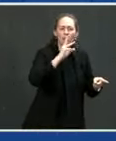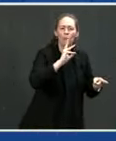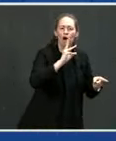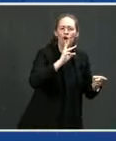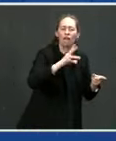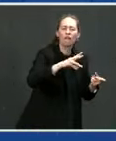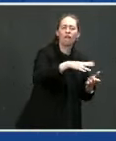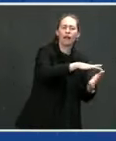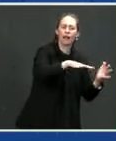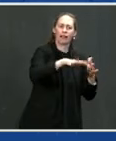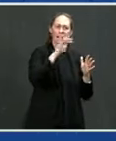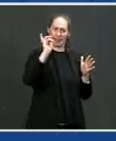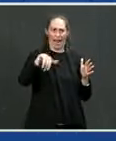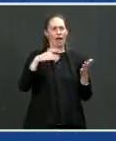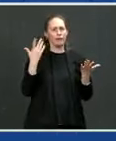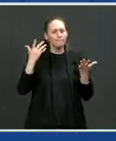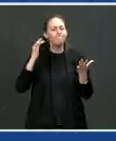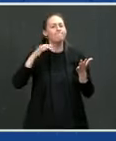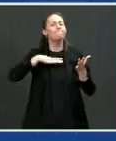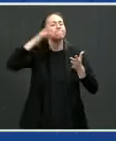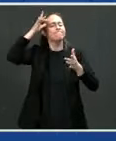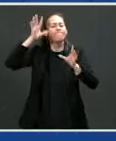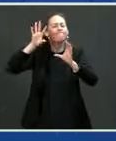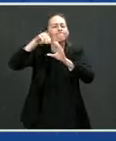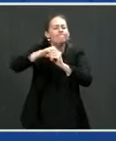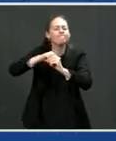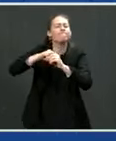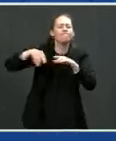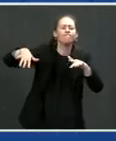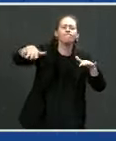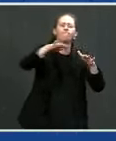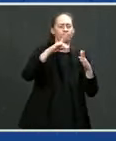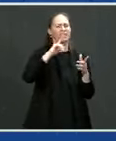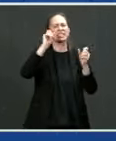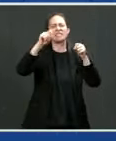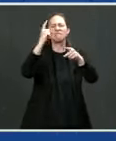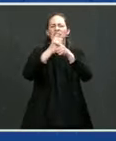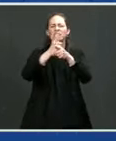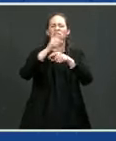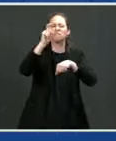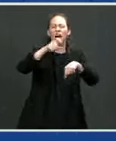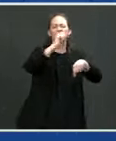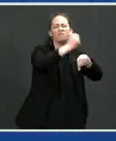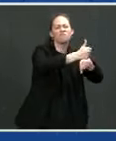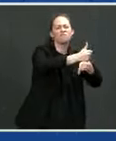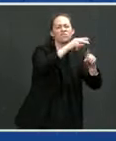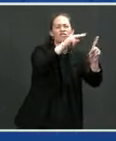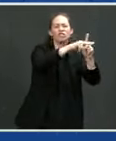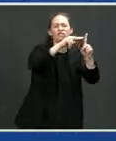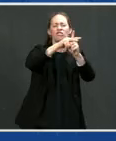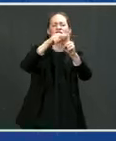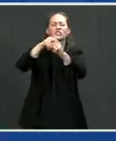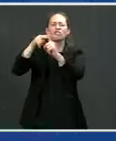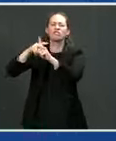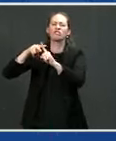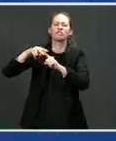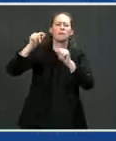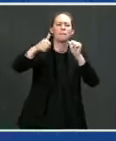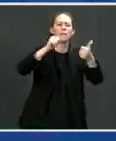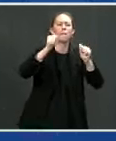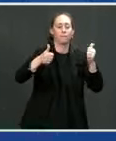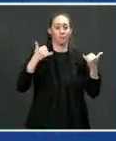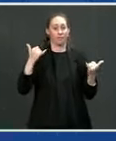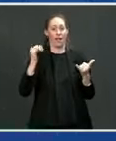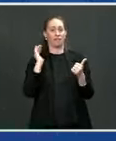that's how he got involved. And we need charging stations. That's why in this this recovery act that we just passed, as well